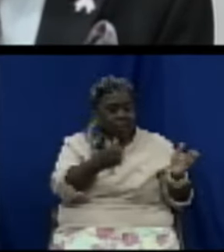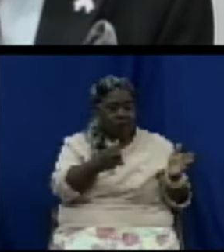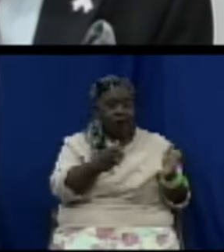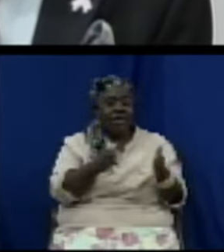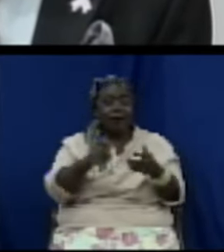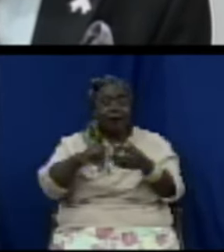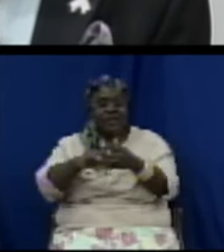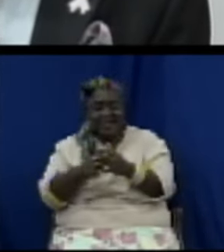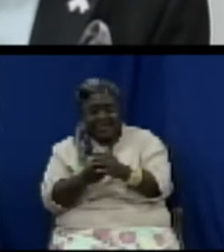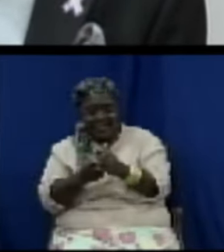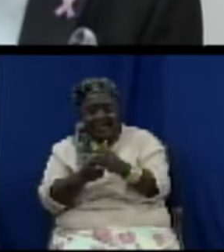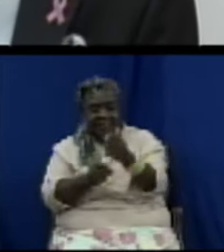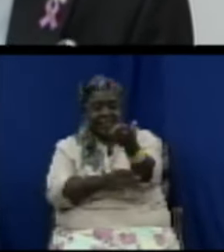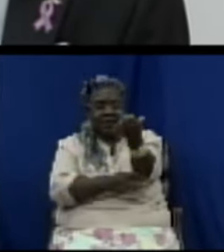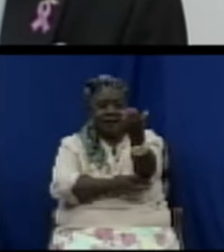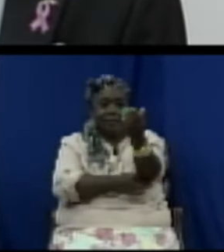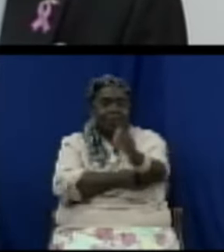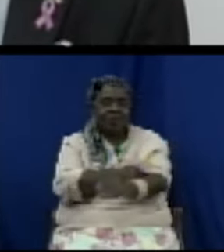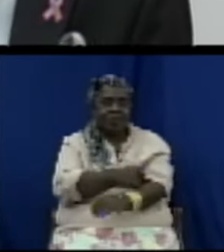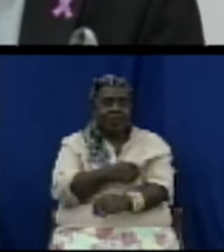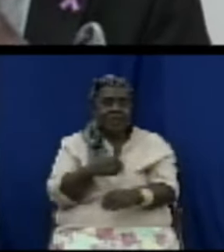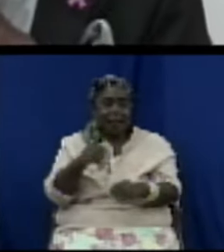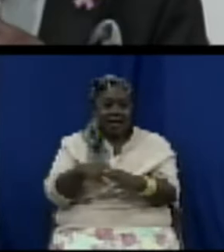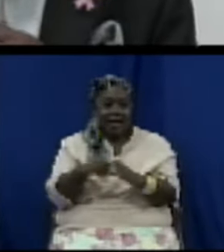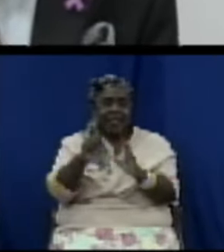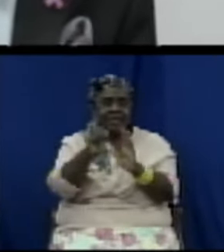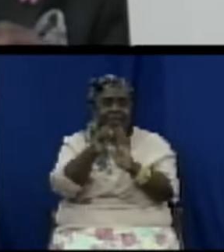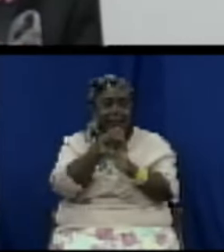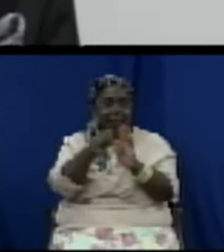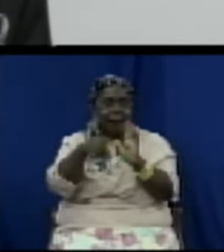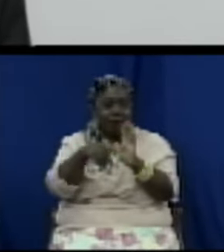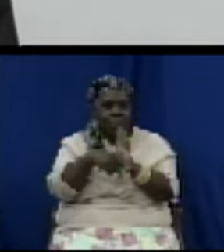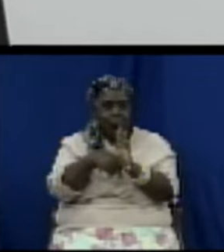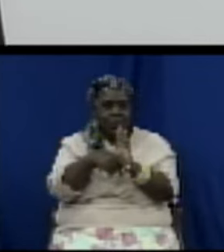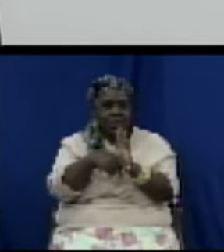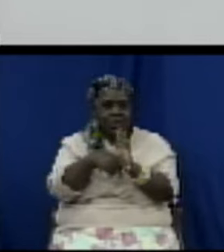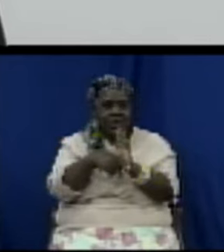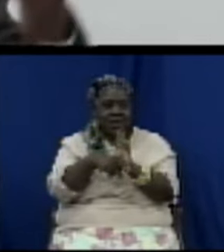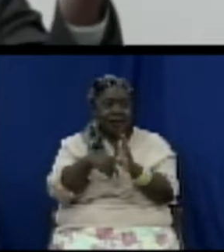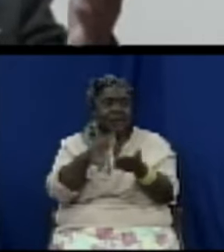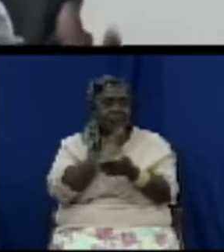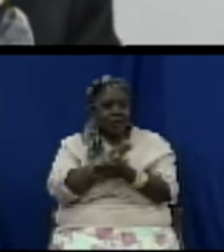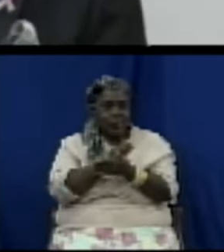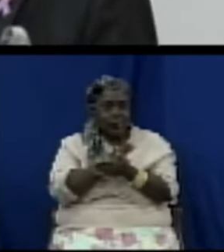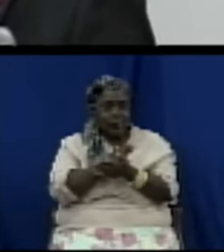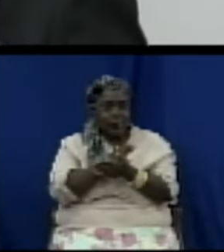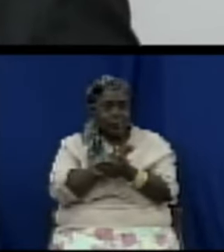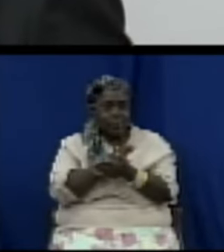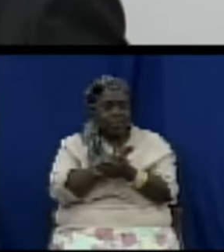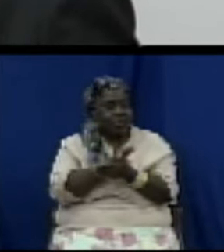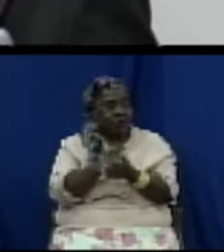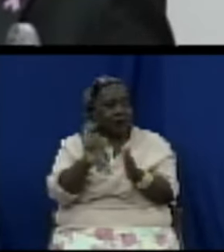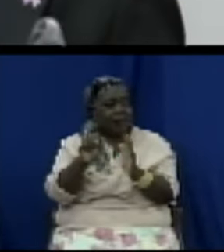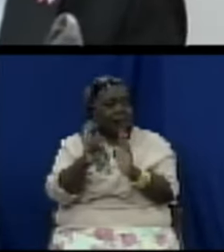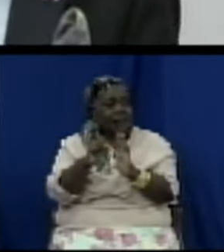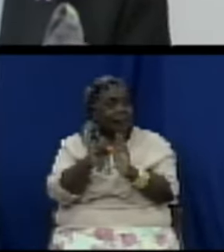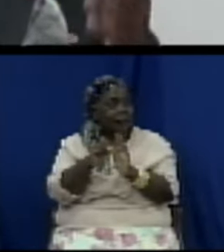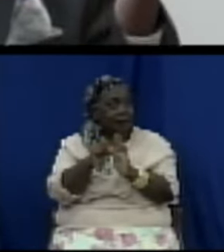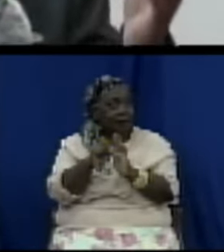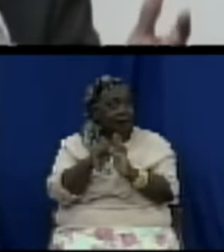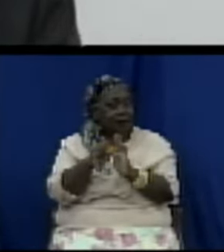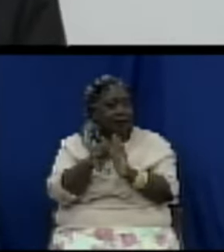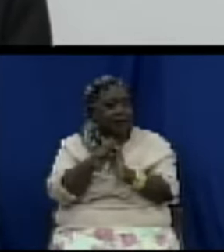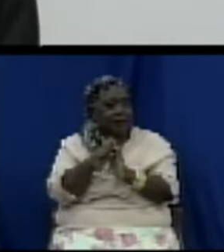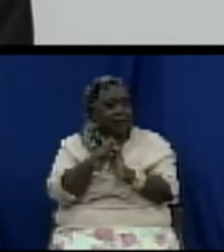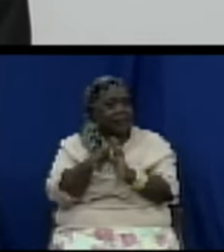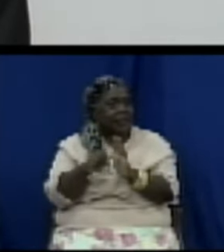was launched at 10 Paul's primary school at Sadler's you remember those of